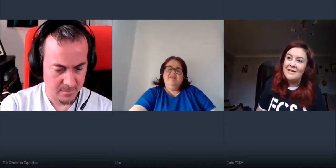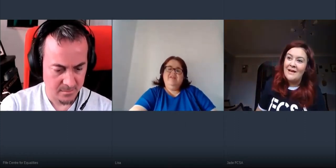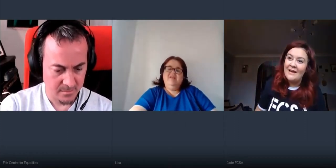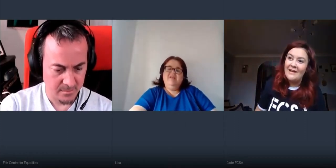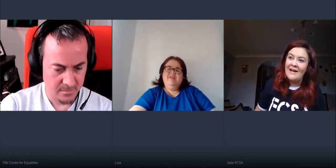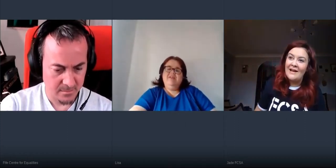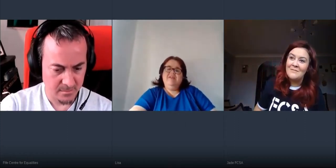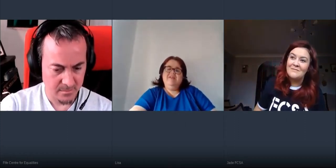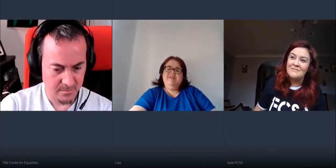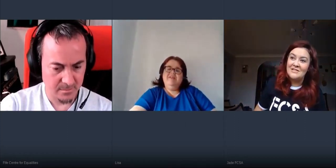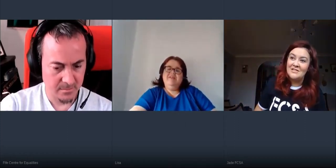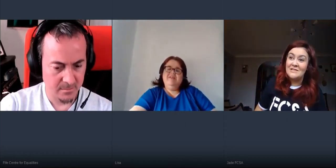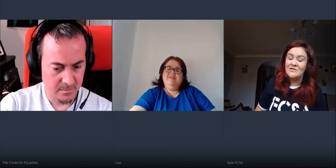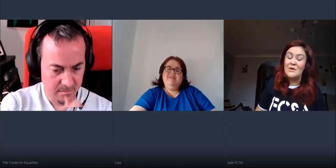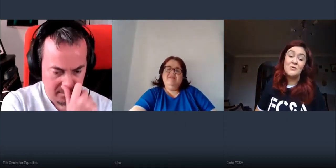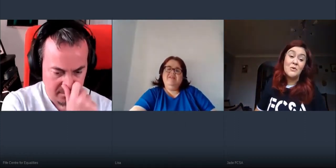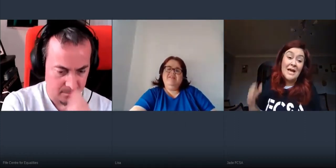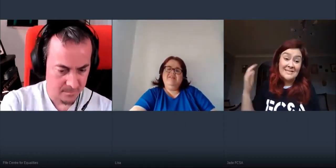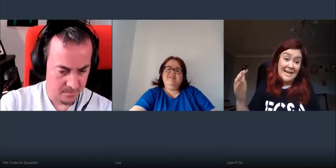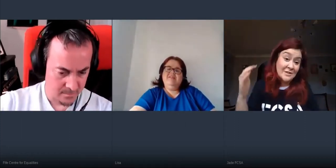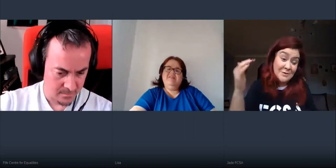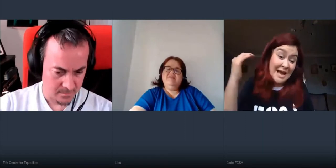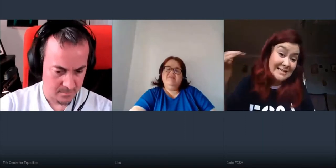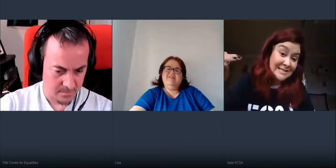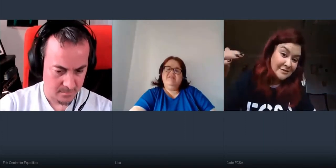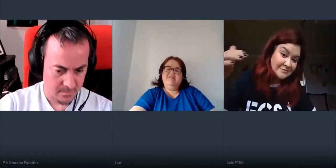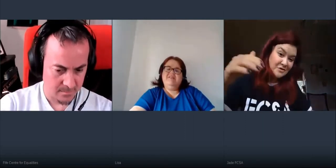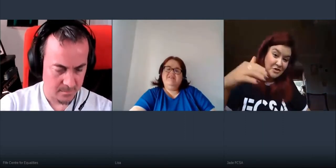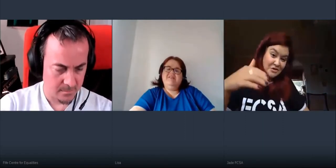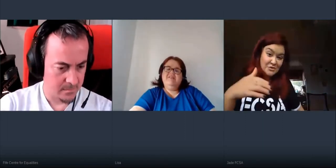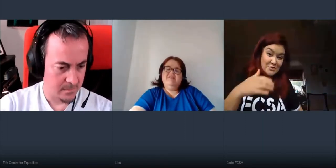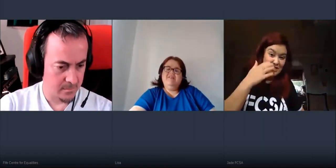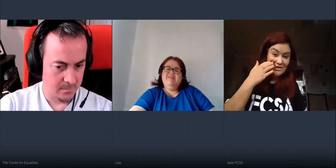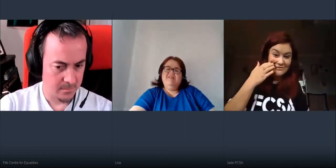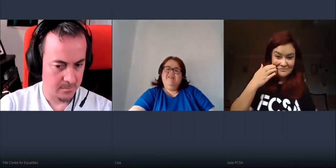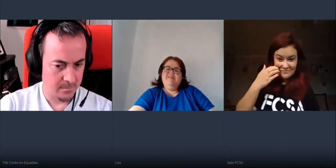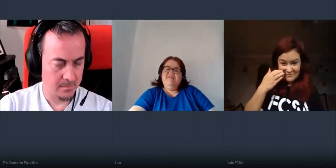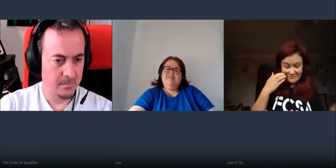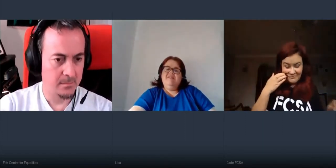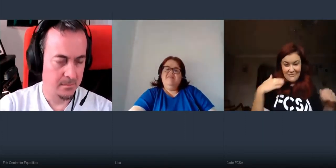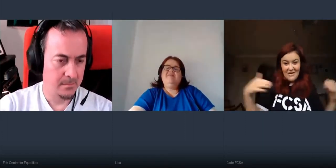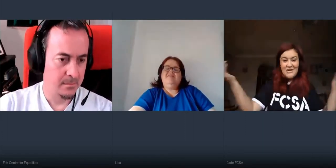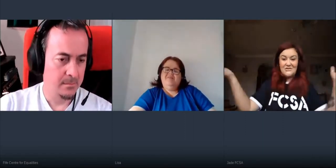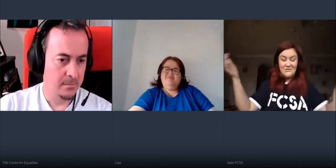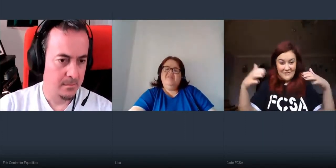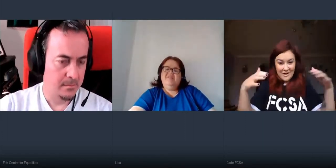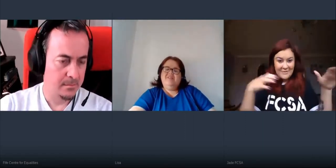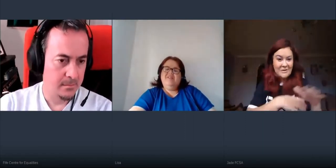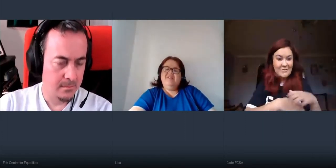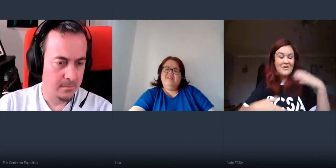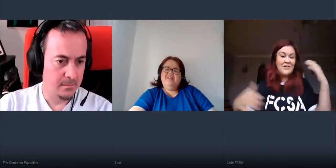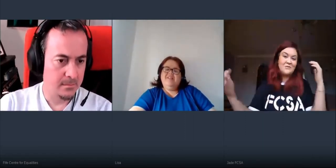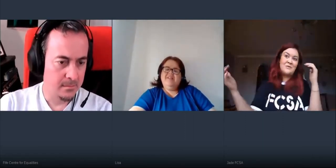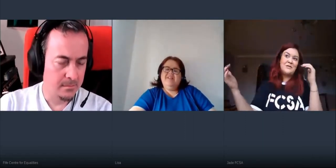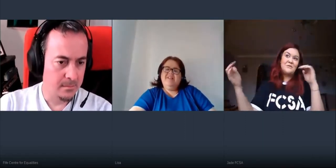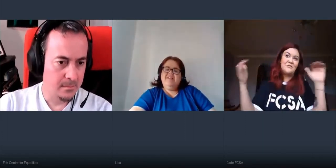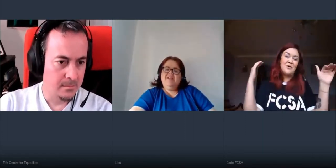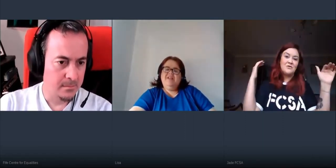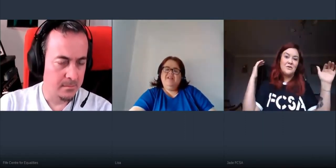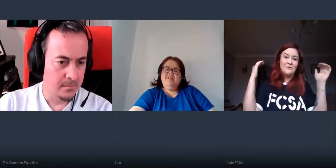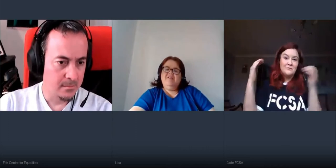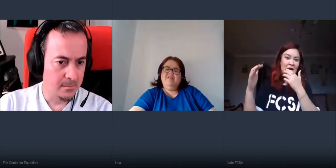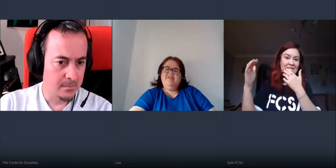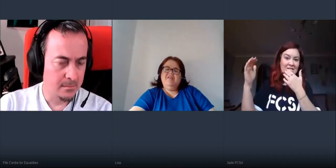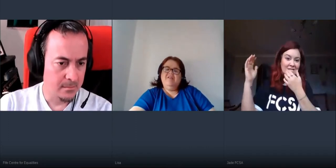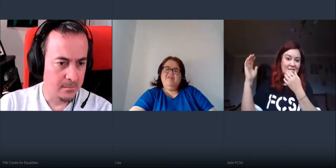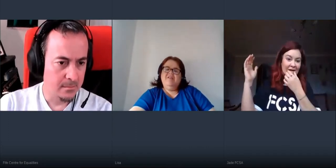made that um interactive as well so we're going head to head with heiser students association so they've come in on it with us which means we've got sort